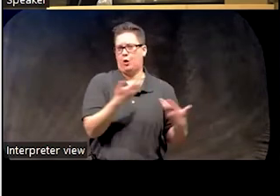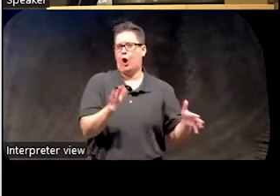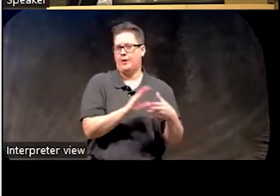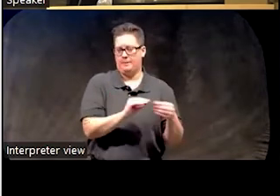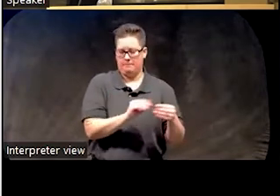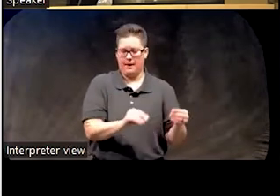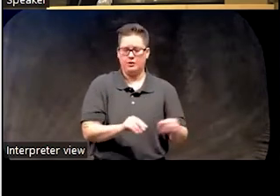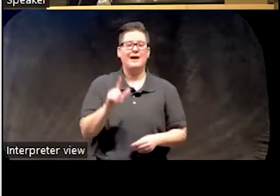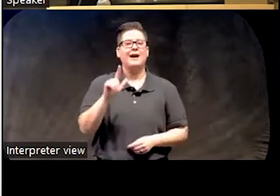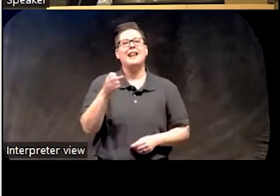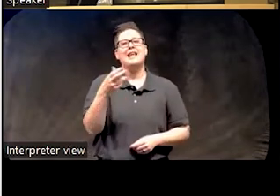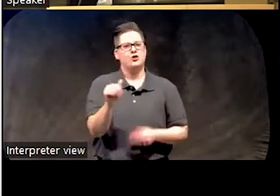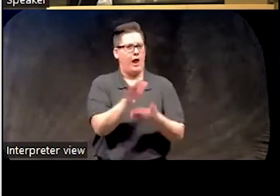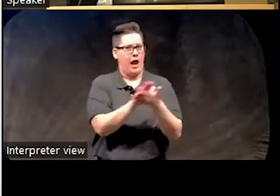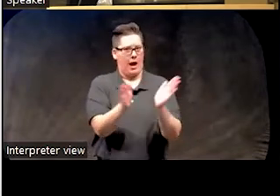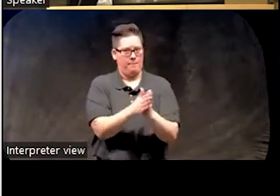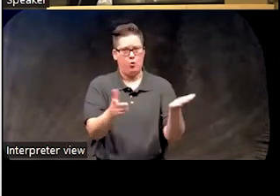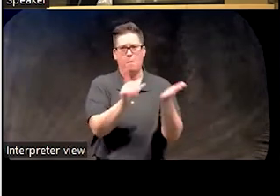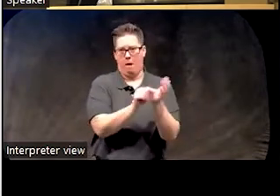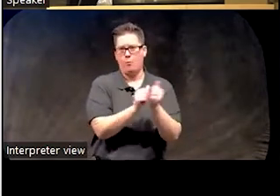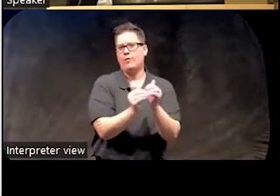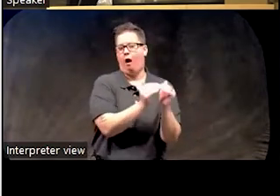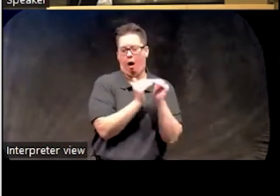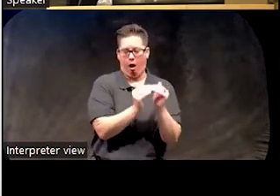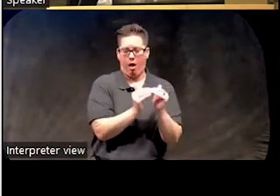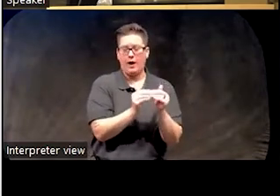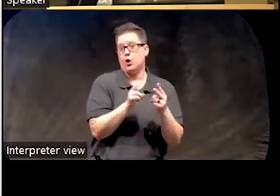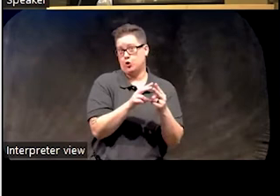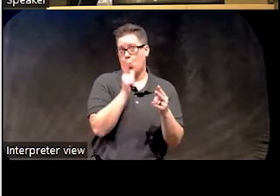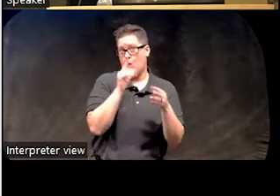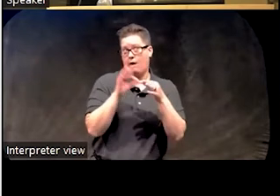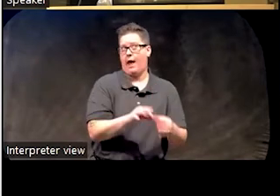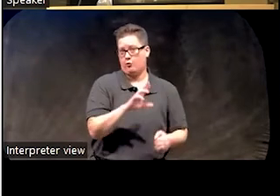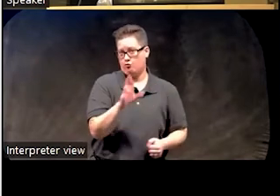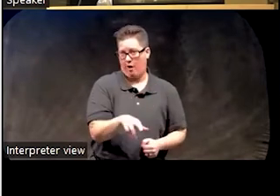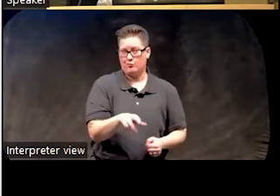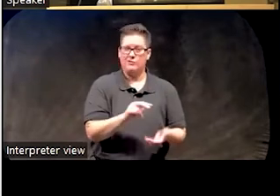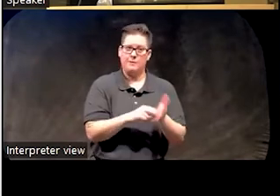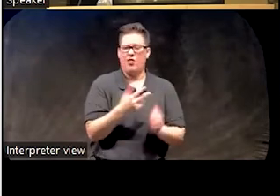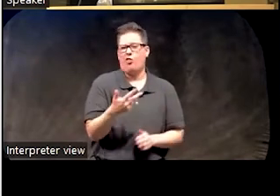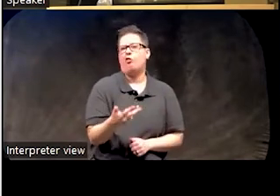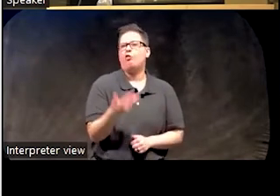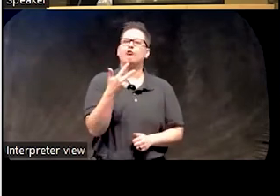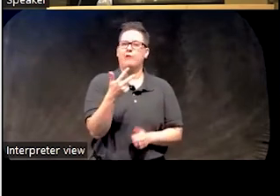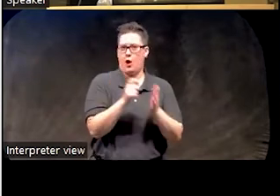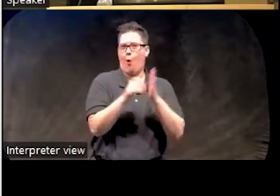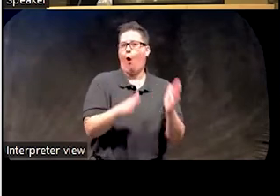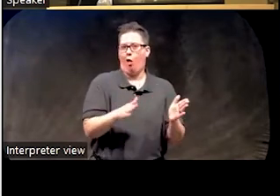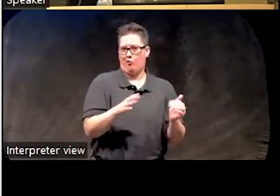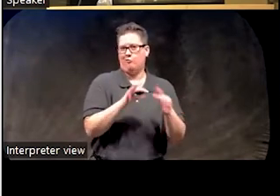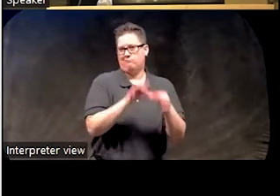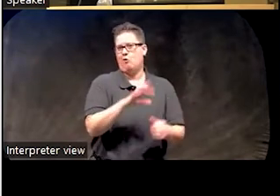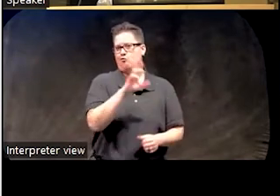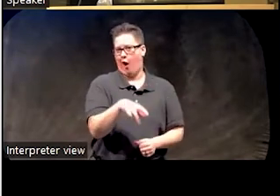Nasra mentioned, Leisha's very nice book with colleagues, two of whom have Rochester connections. So three of the authors were